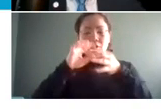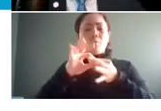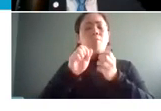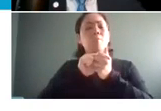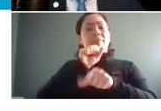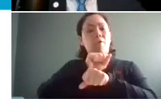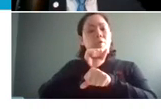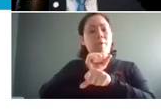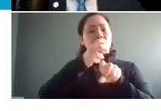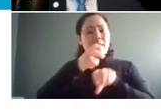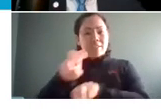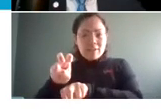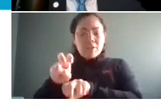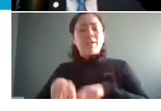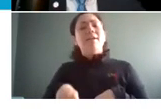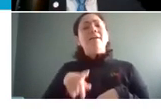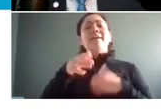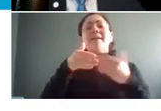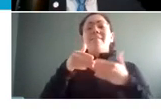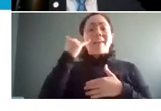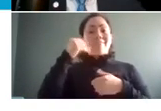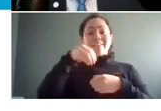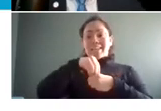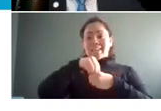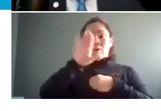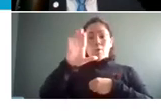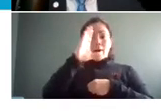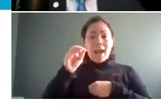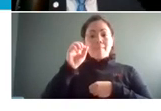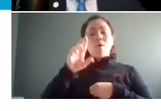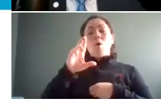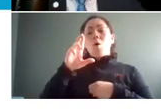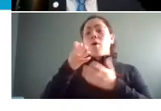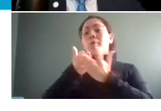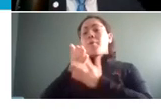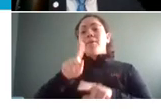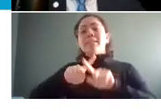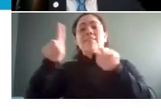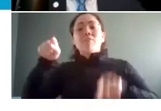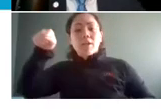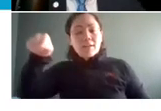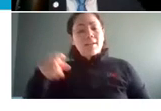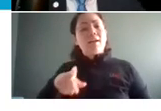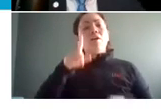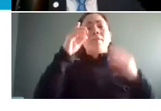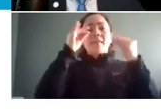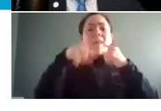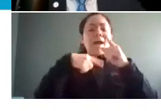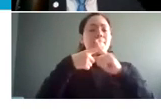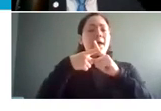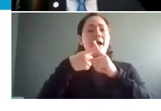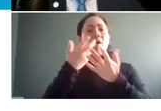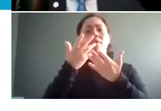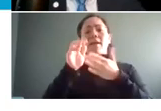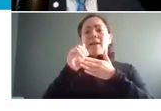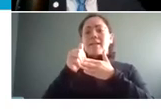outplacement whether you're doing this internally or hiring a provider externally thinking about guidance on job search